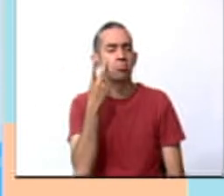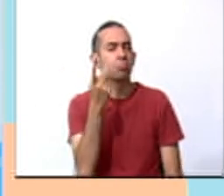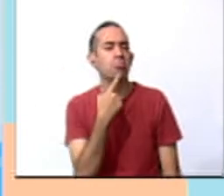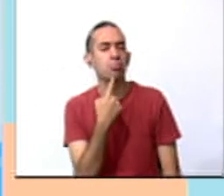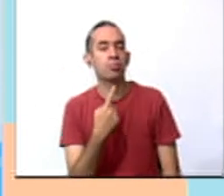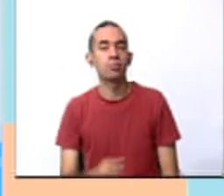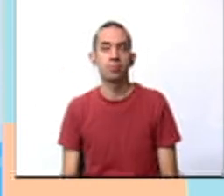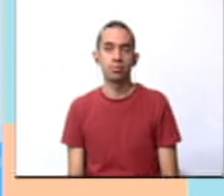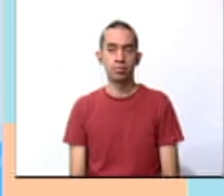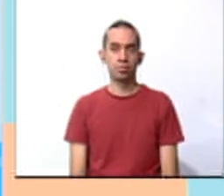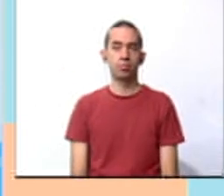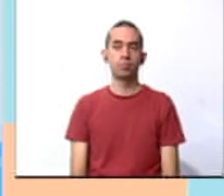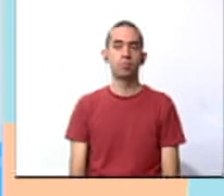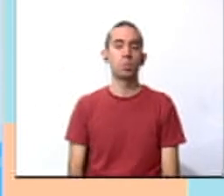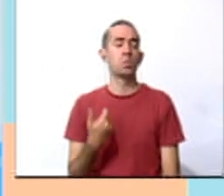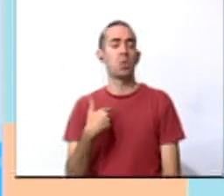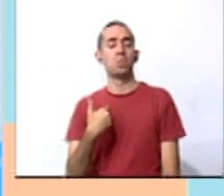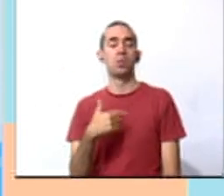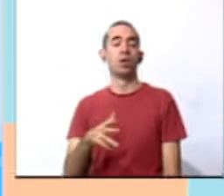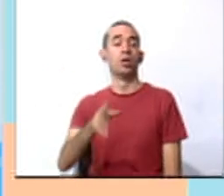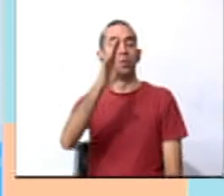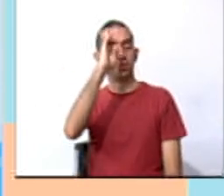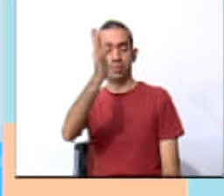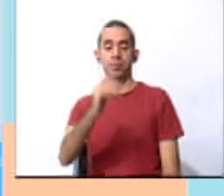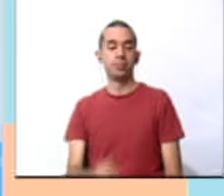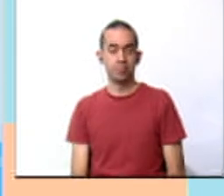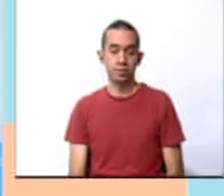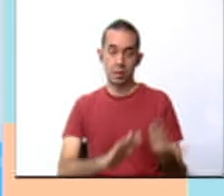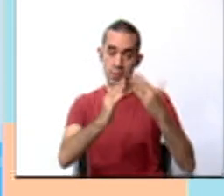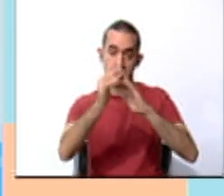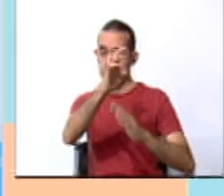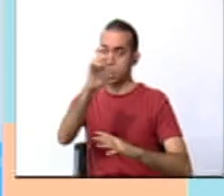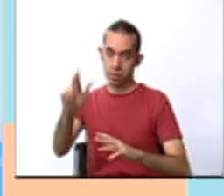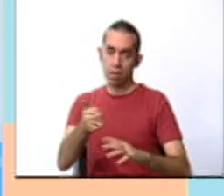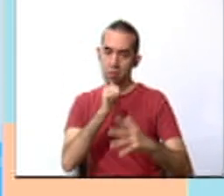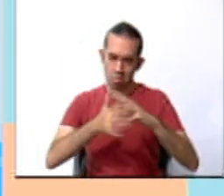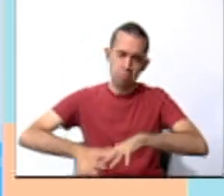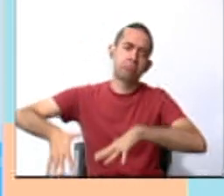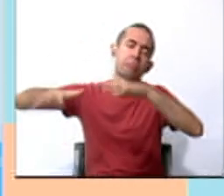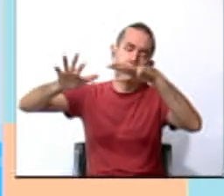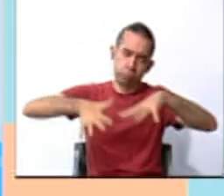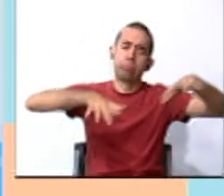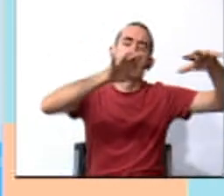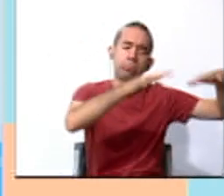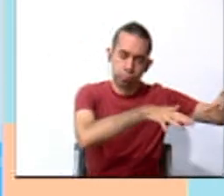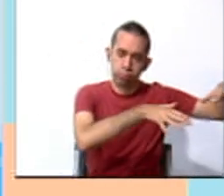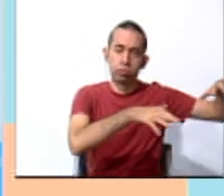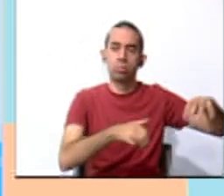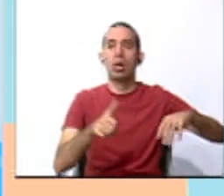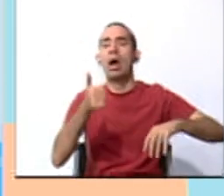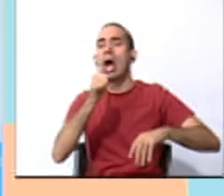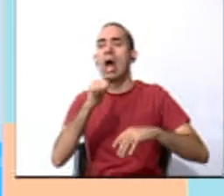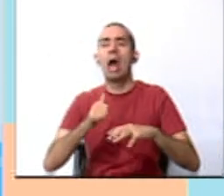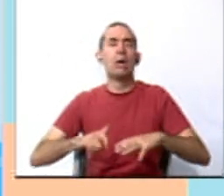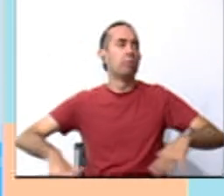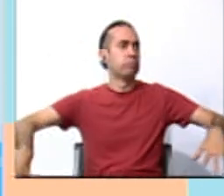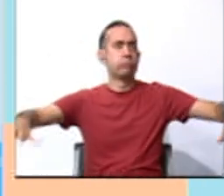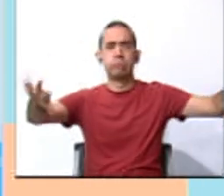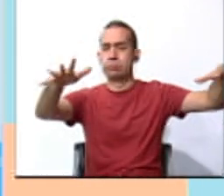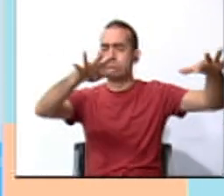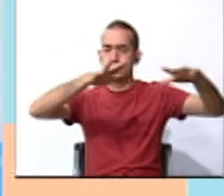Hi. Floods damage communities in Costa Rica. Water is everywhere.